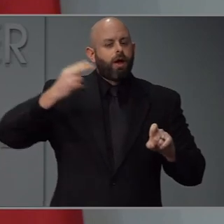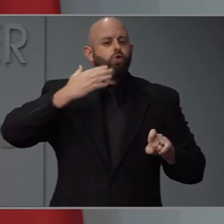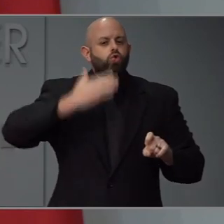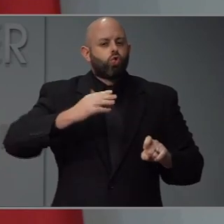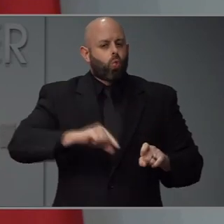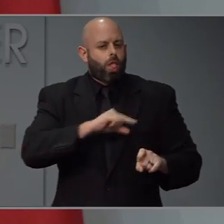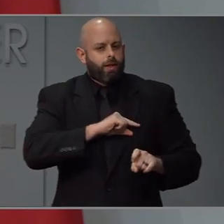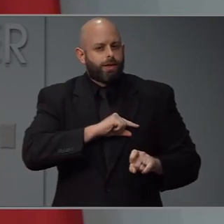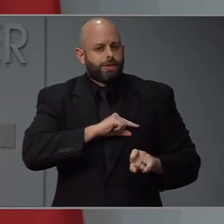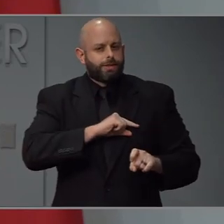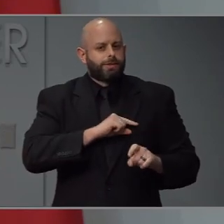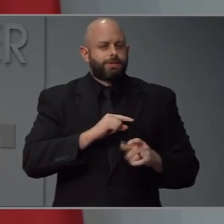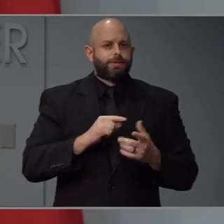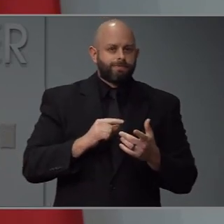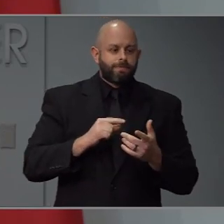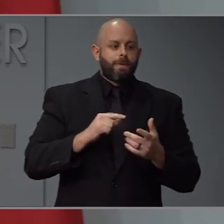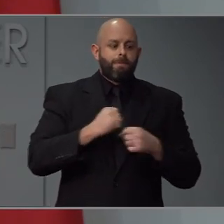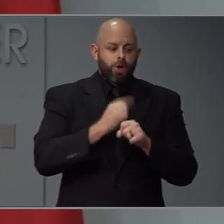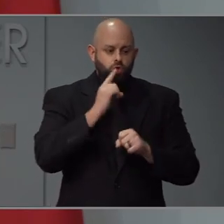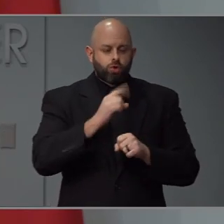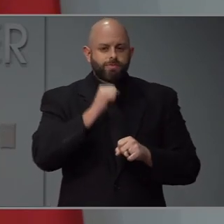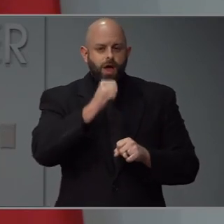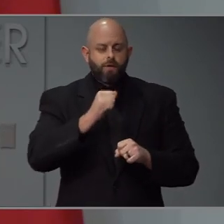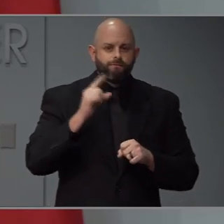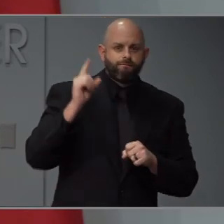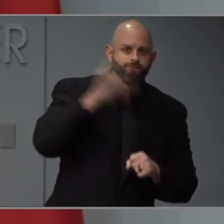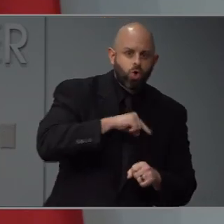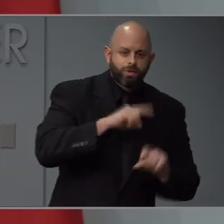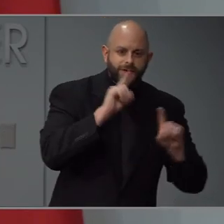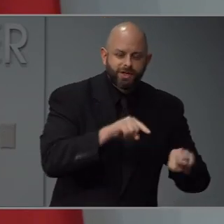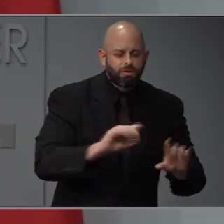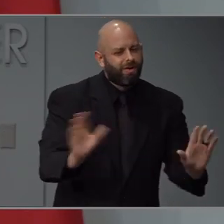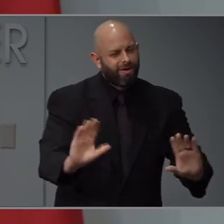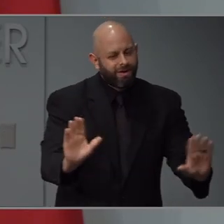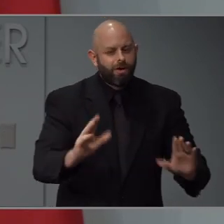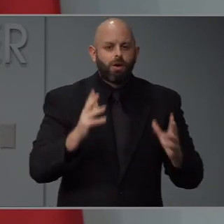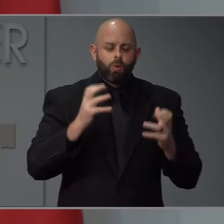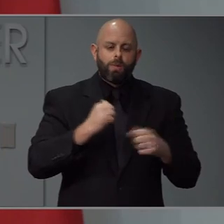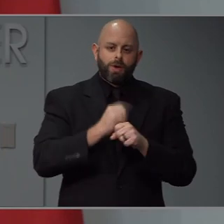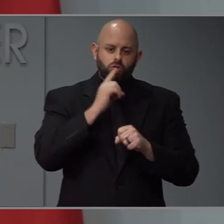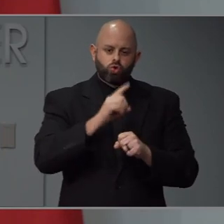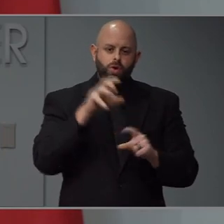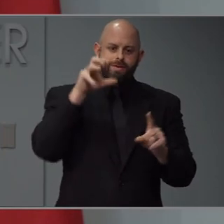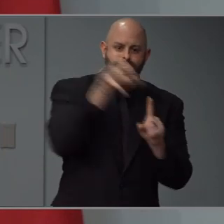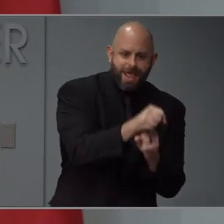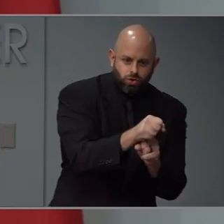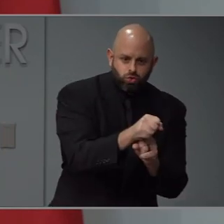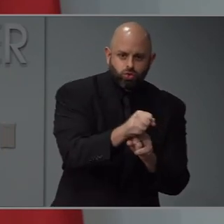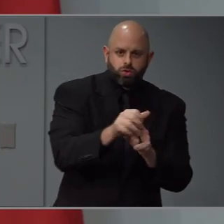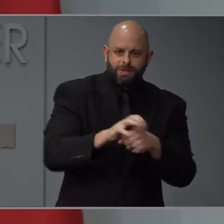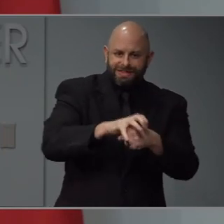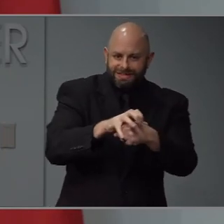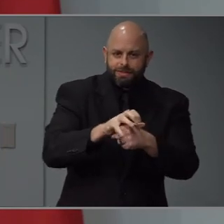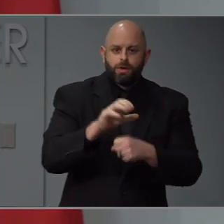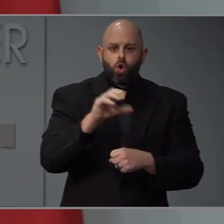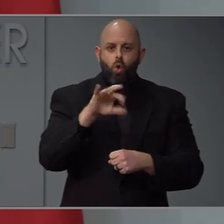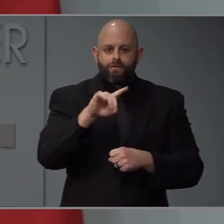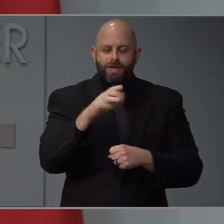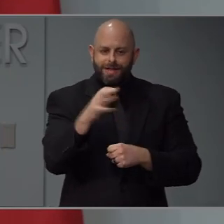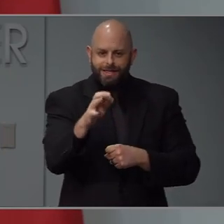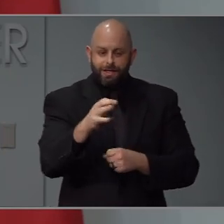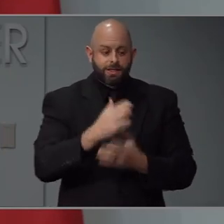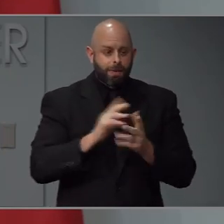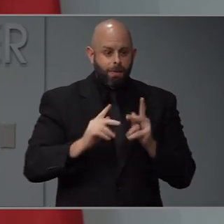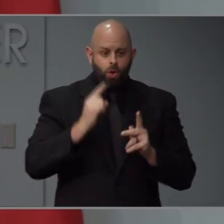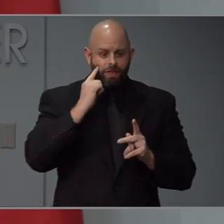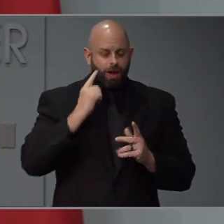actually detect COVID-19. We don't want tests that miss the COVID-19 and we have people who think they're